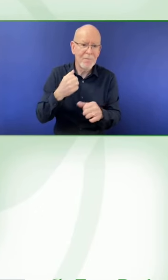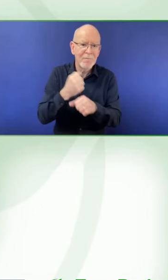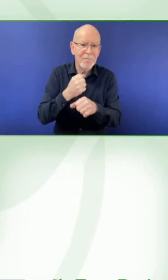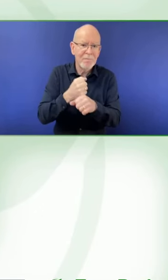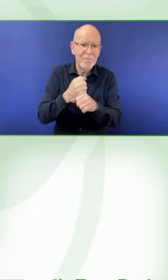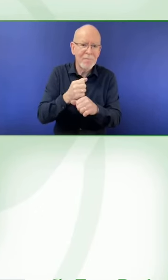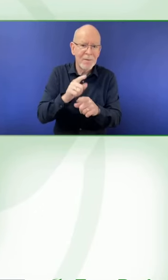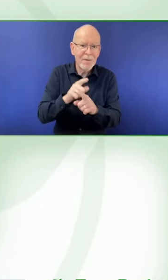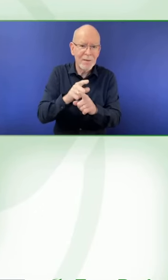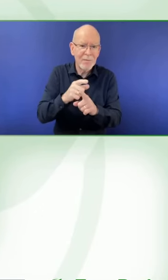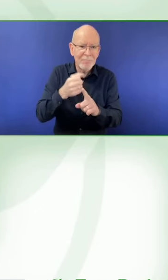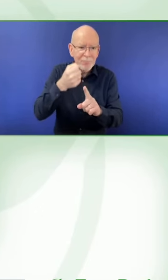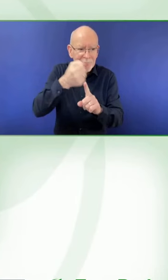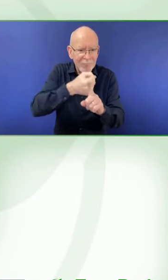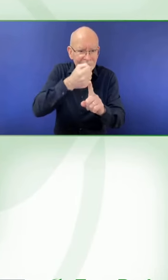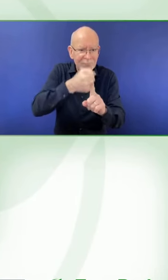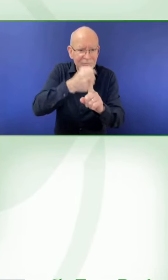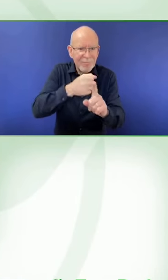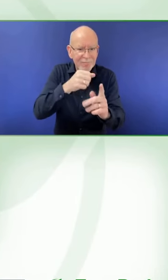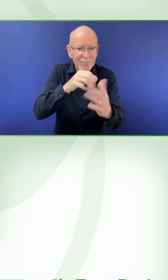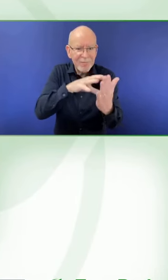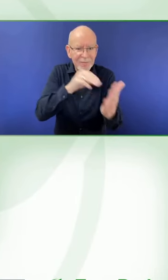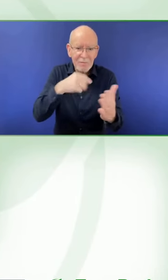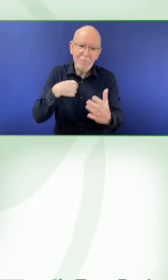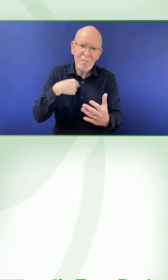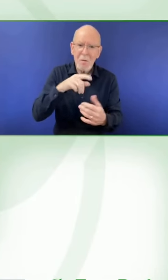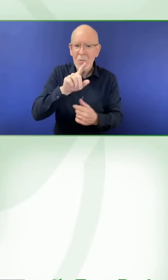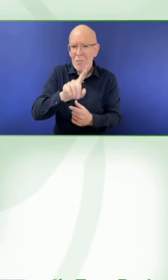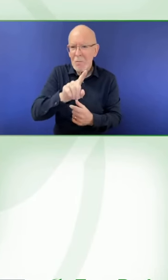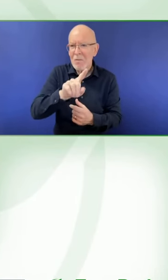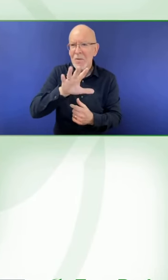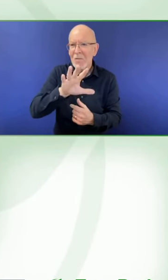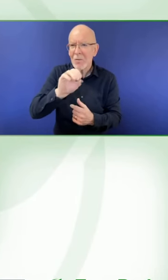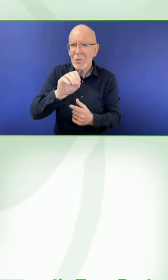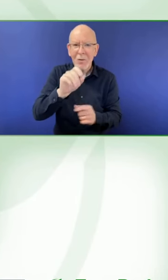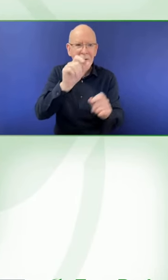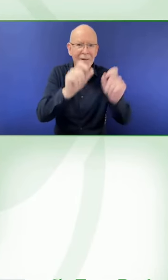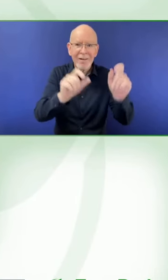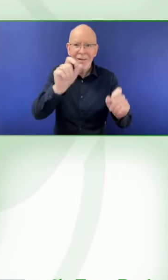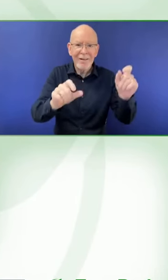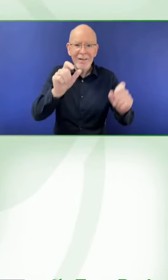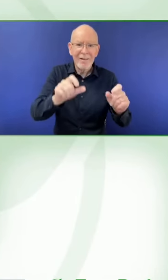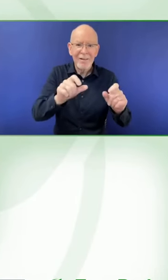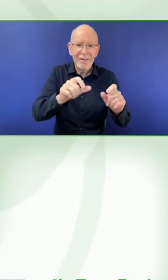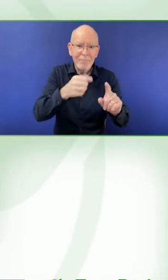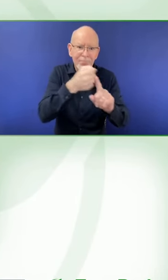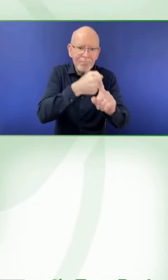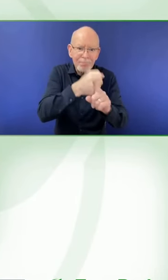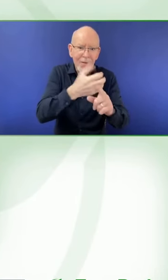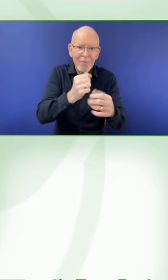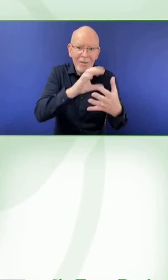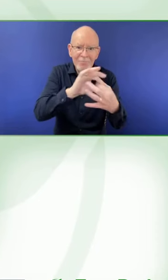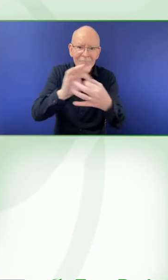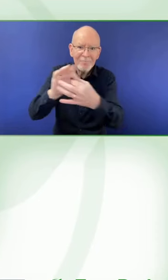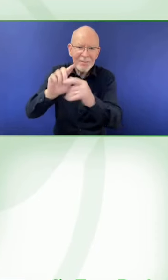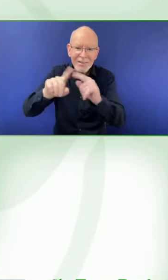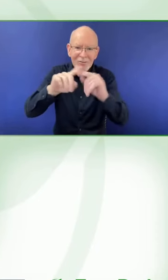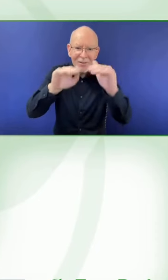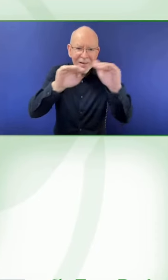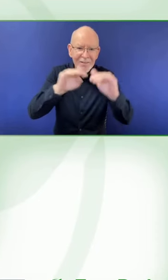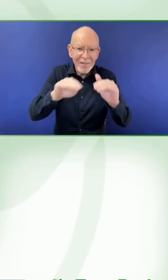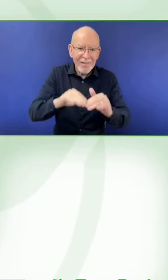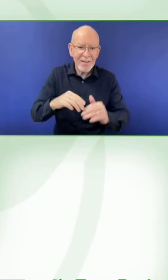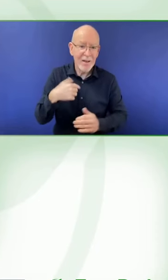other departments or at other places. So at this moment we work with three in our accessibility team. Wow. Well, huge scale of